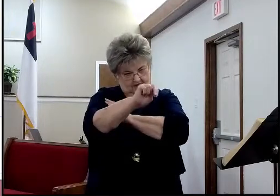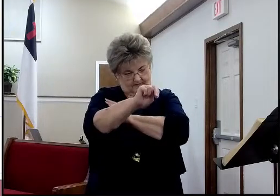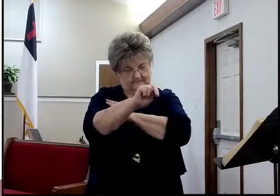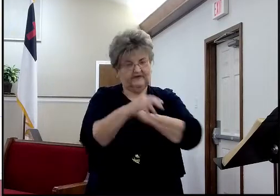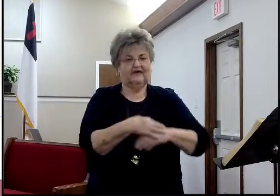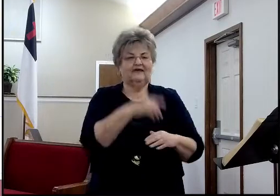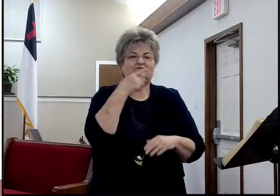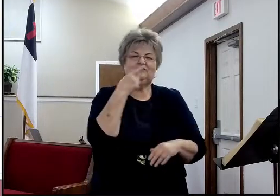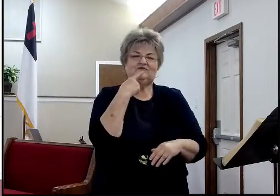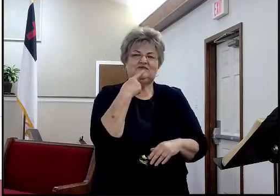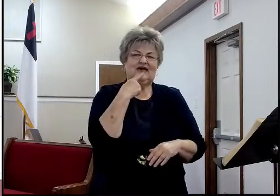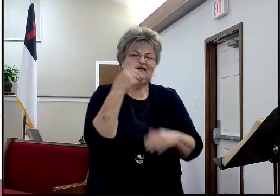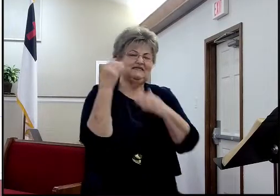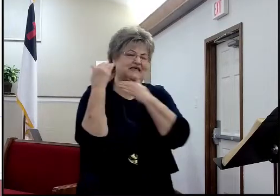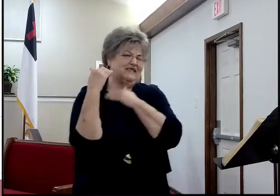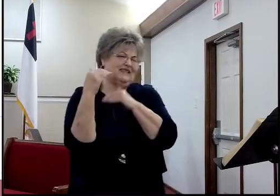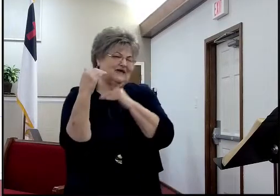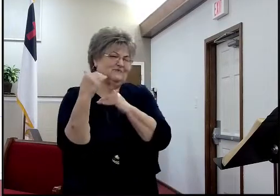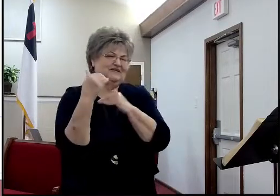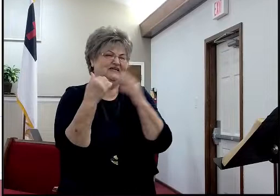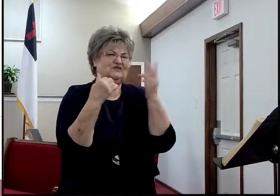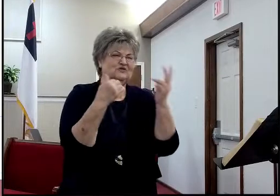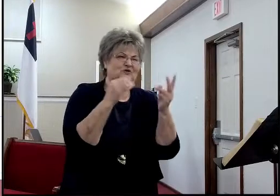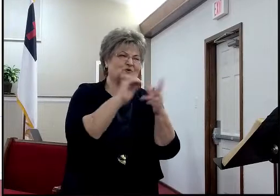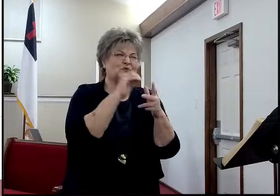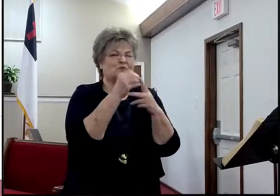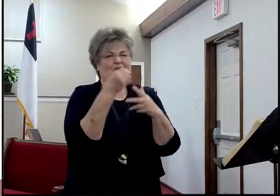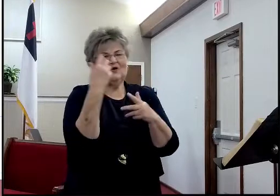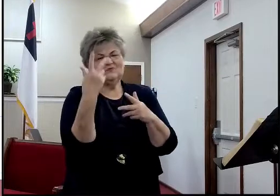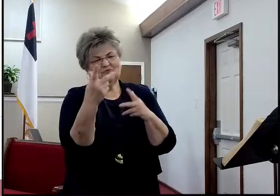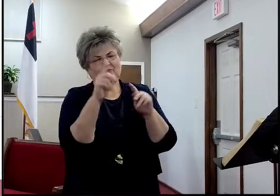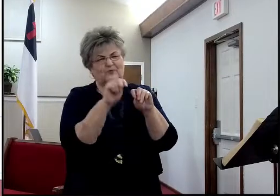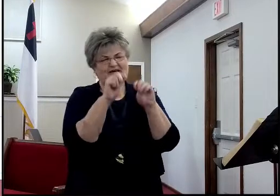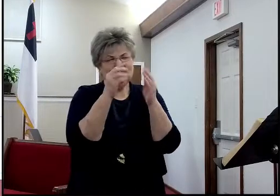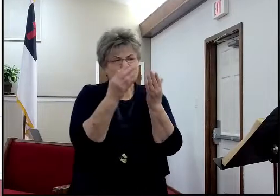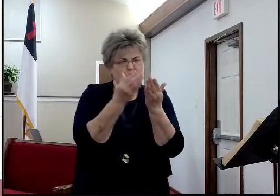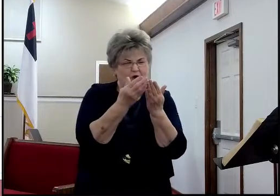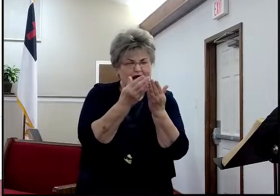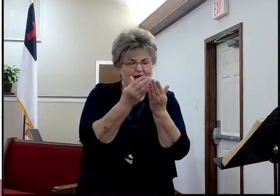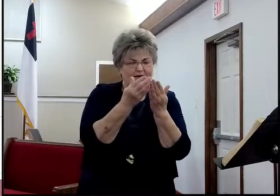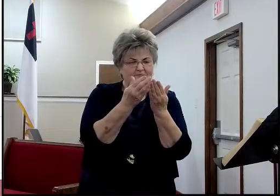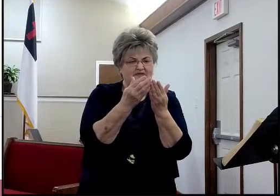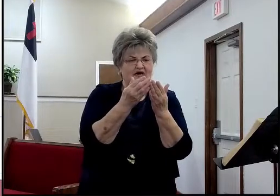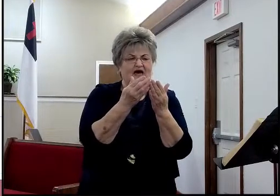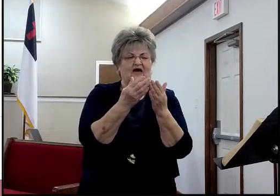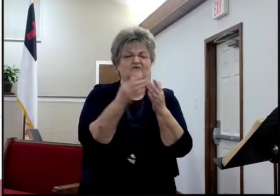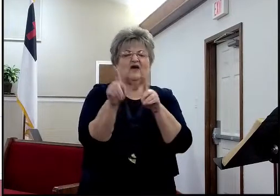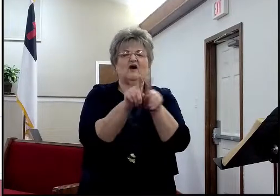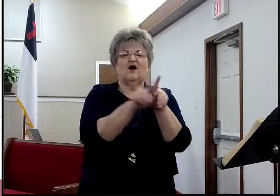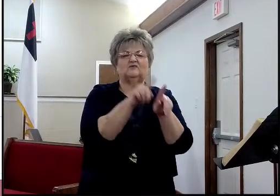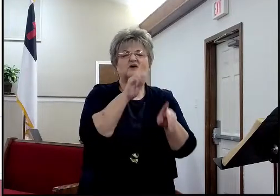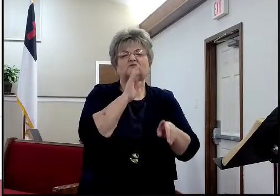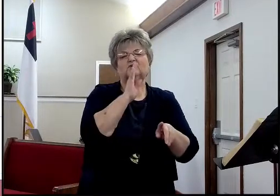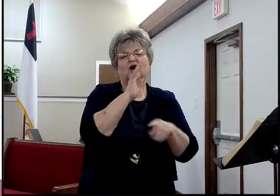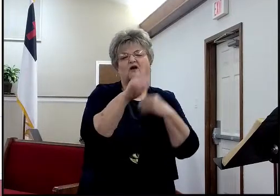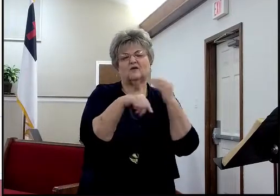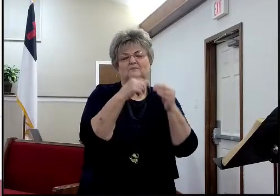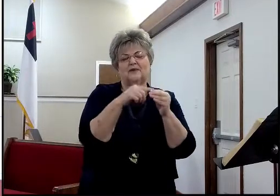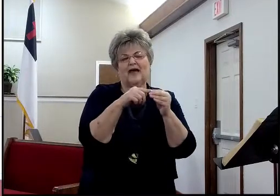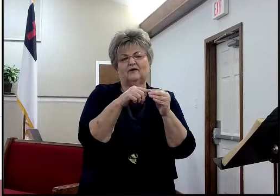tribes, went back during the restoration of Israel, is they'll further reference chapter 2, which is